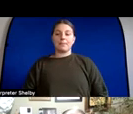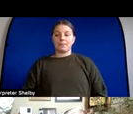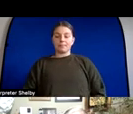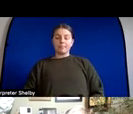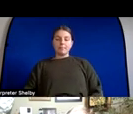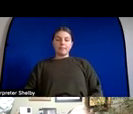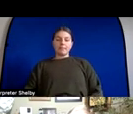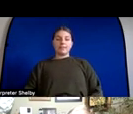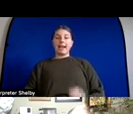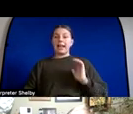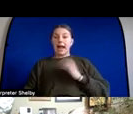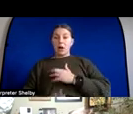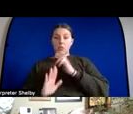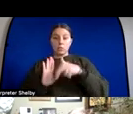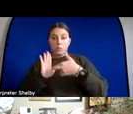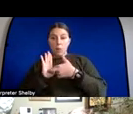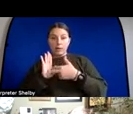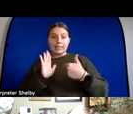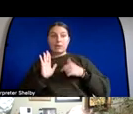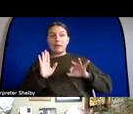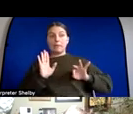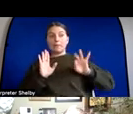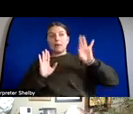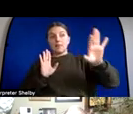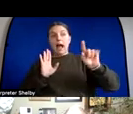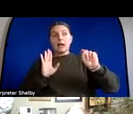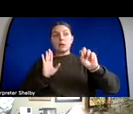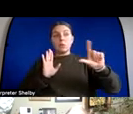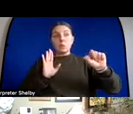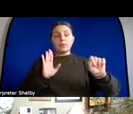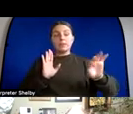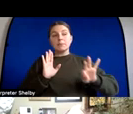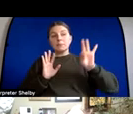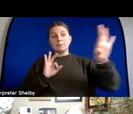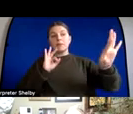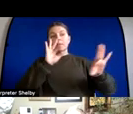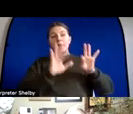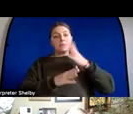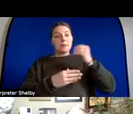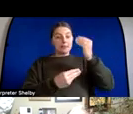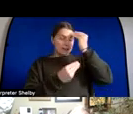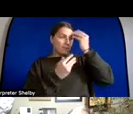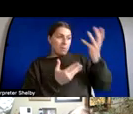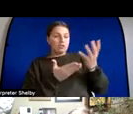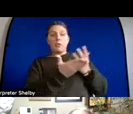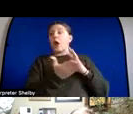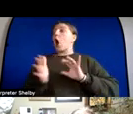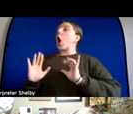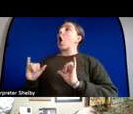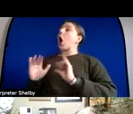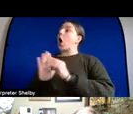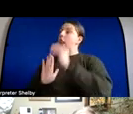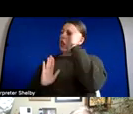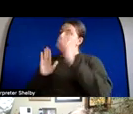is to give them the best tools the best capacities for them to be able to learn learn how to do it